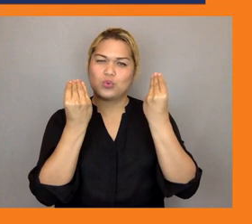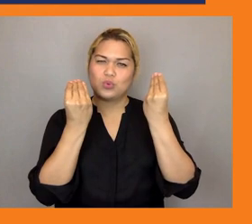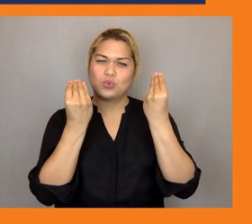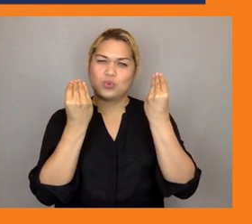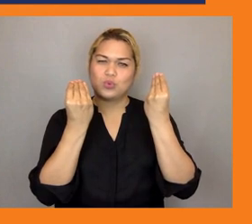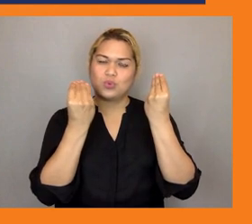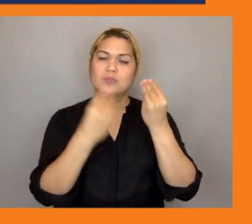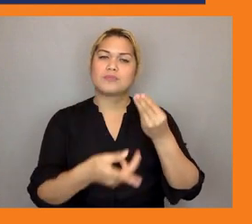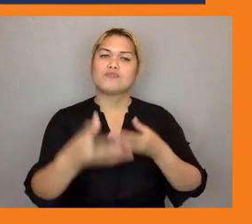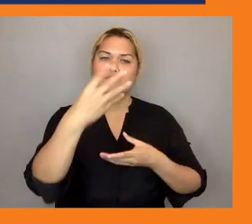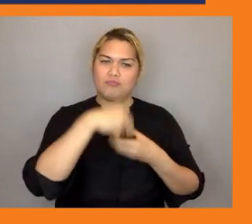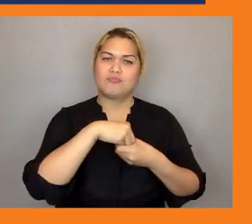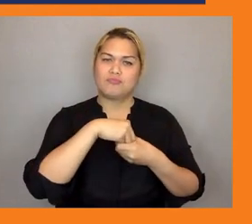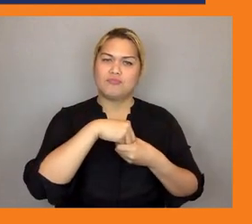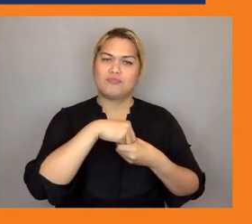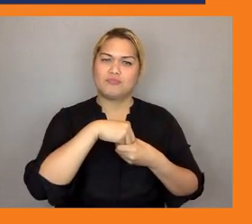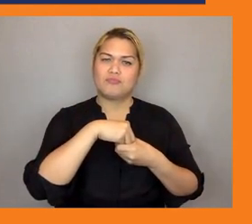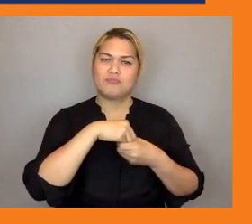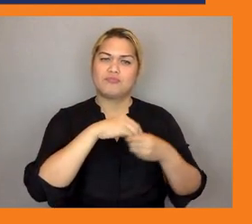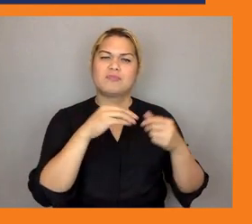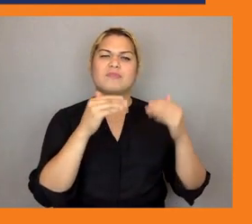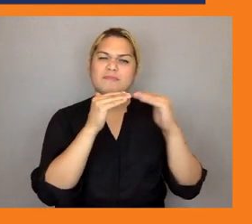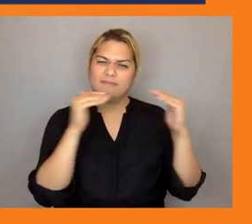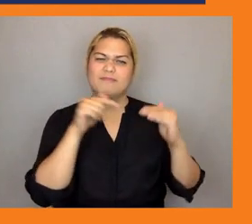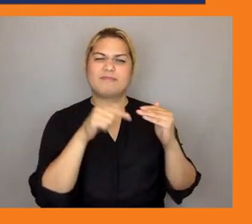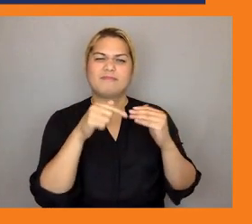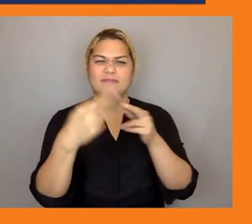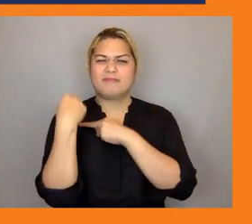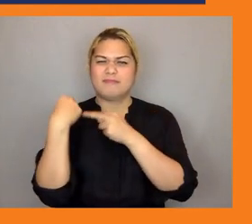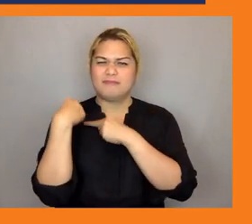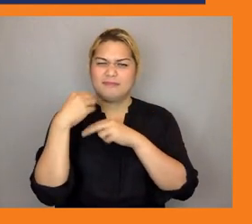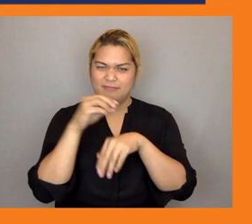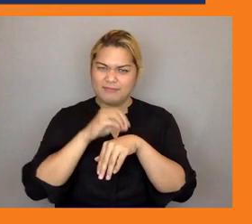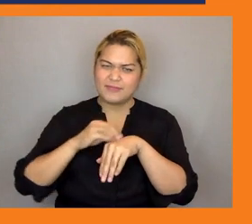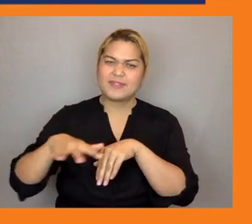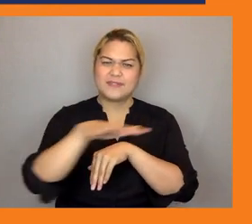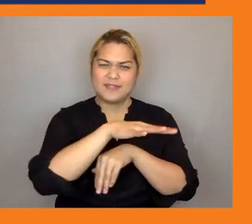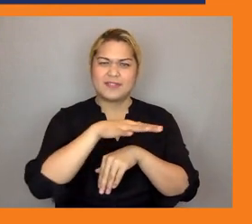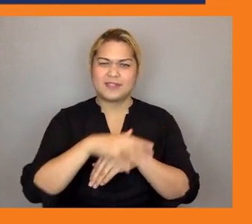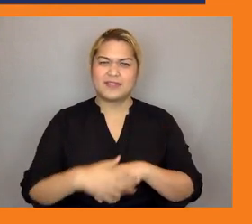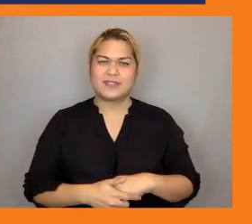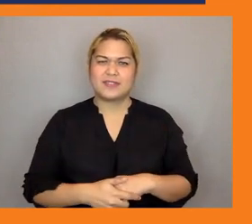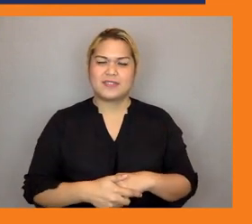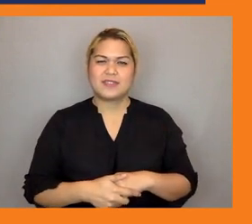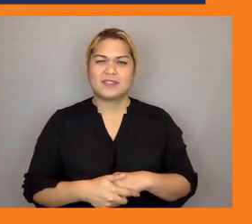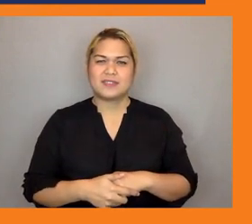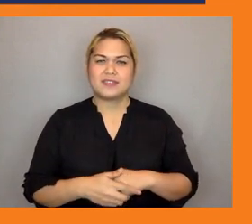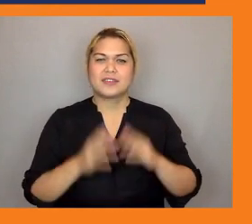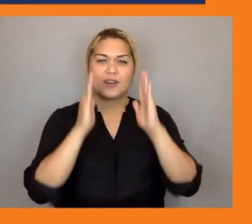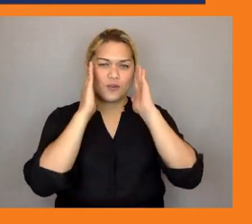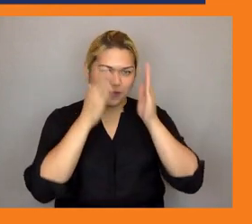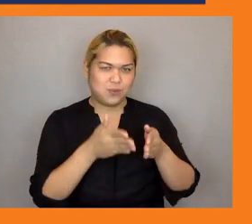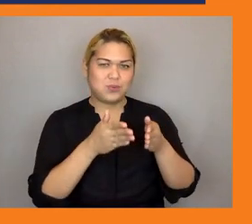stakeholder in broad consultation but then also have specific youth focused consultation so that you give both